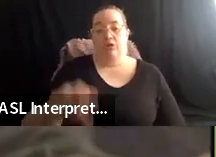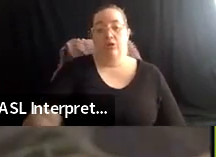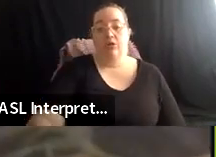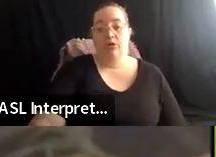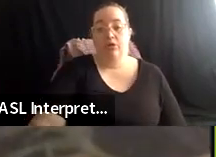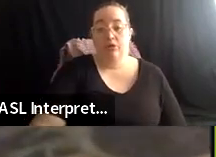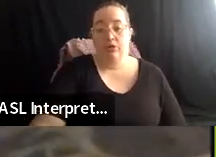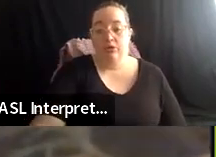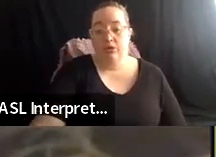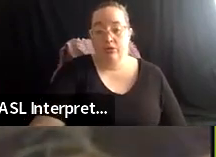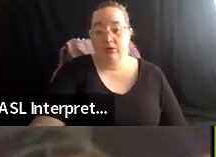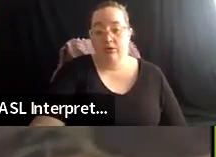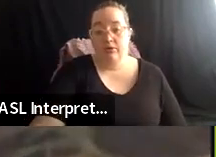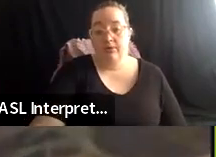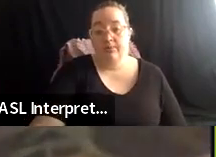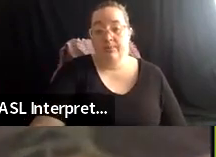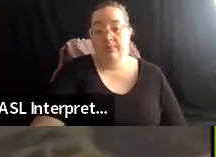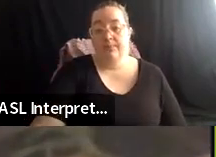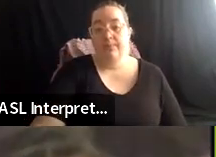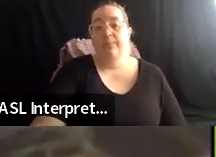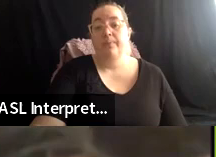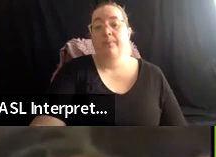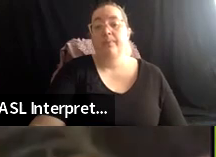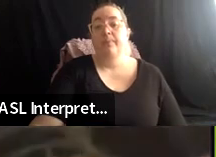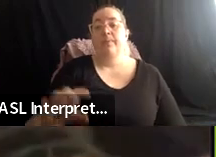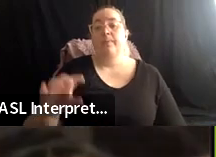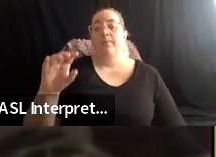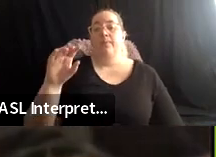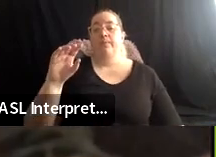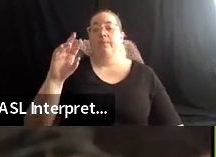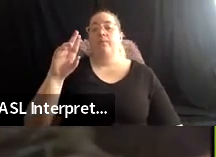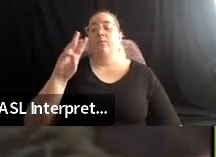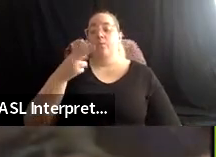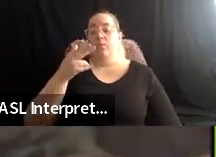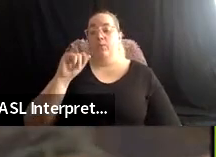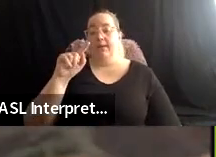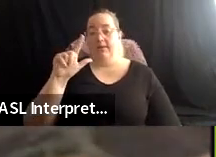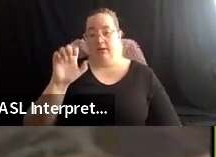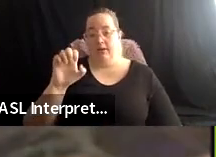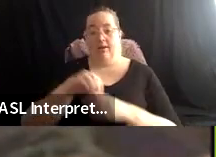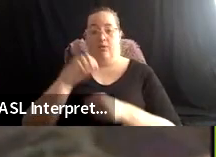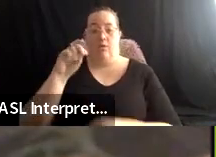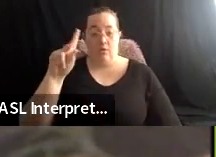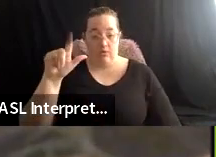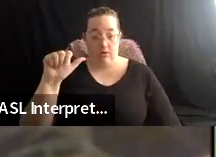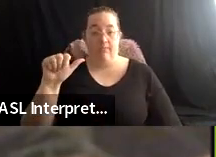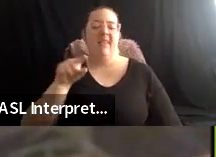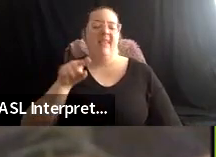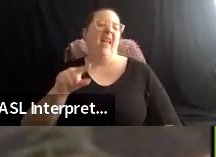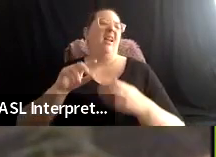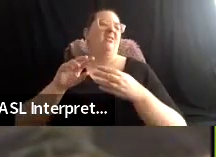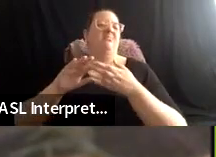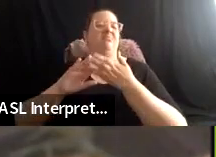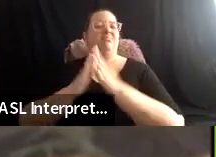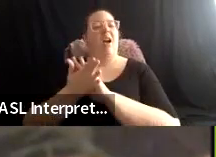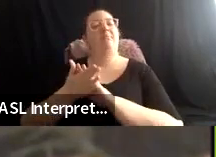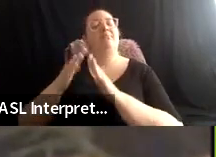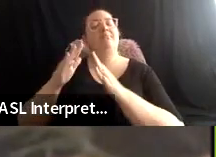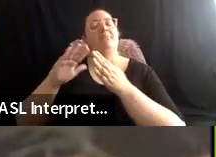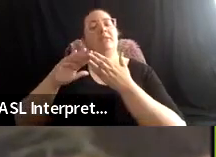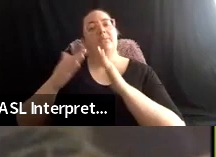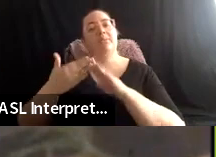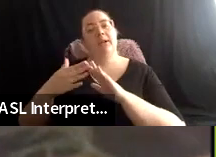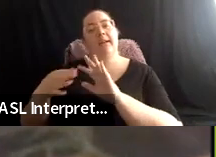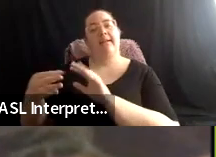um, you could say, they're like a community liaison, um, so they reached out to folks from the, uh,